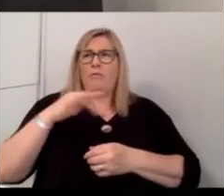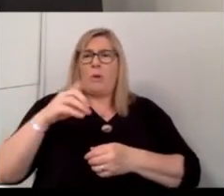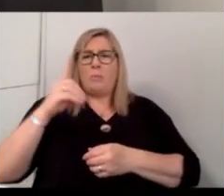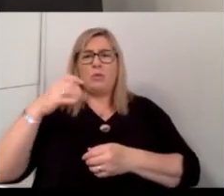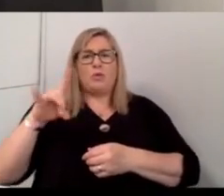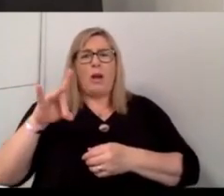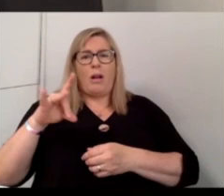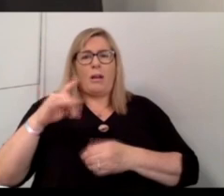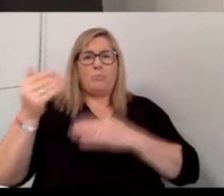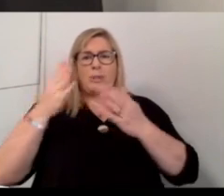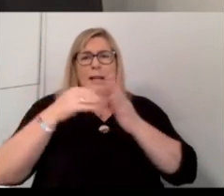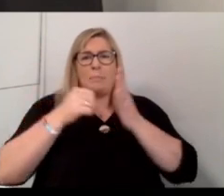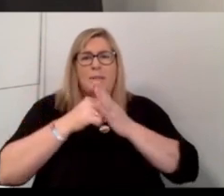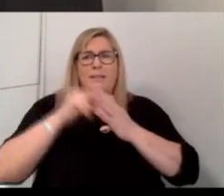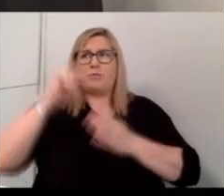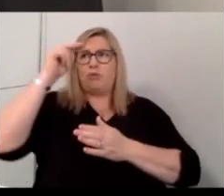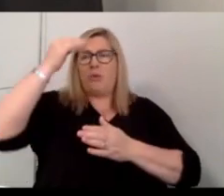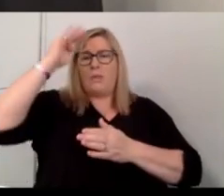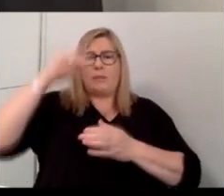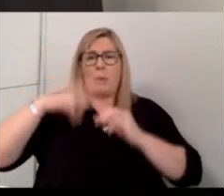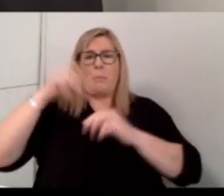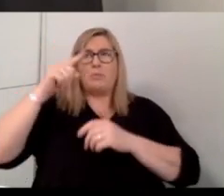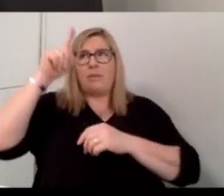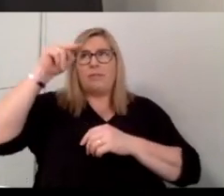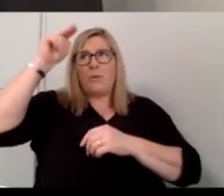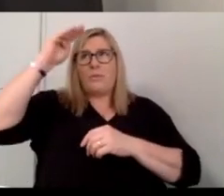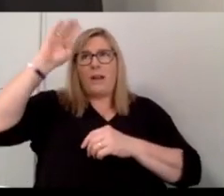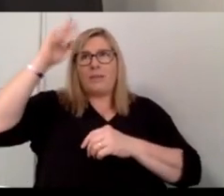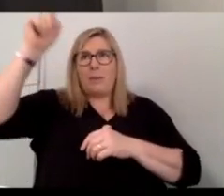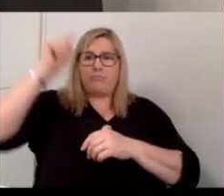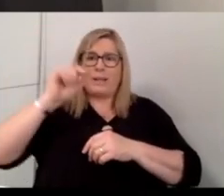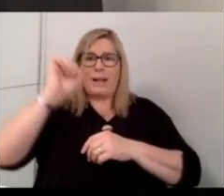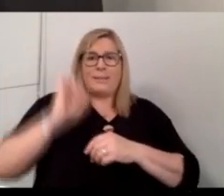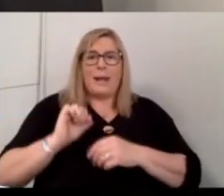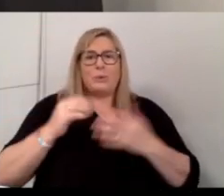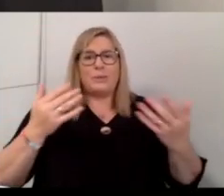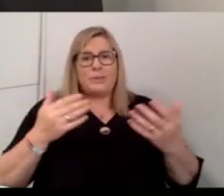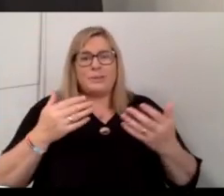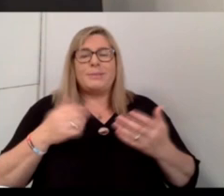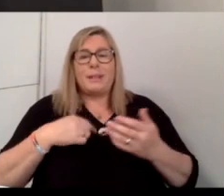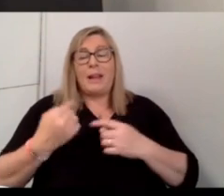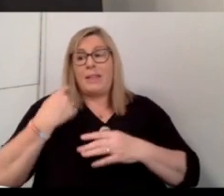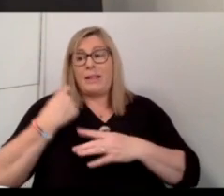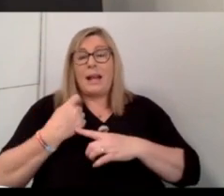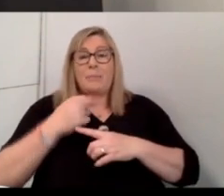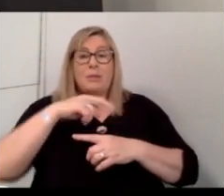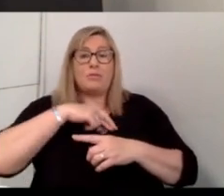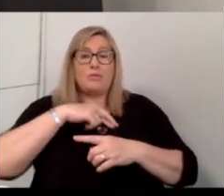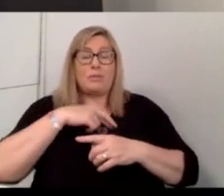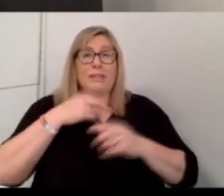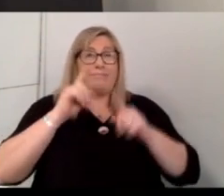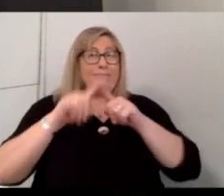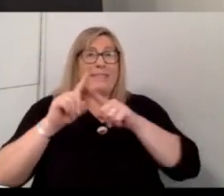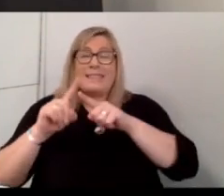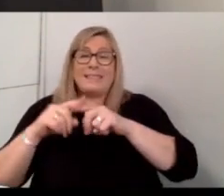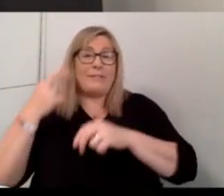border when a lot of companies in the world are bringing their business to Ireland, to the south. And at the time, there was various reasons. Our